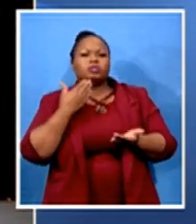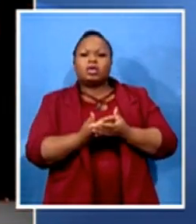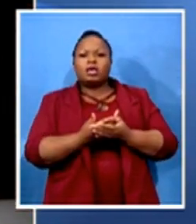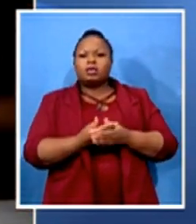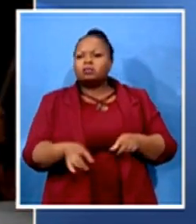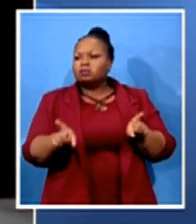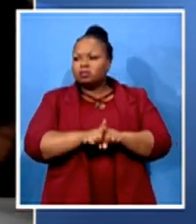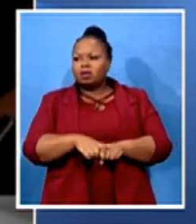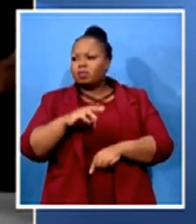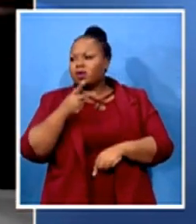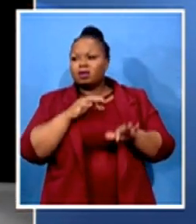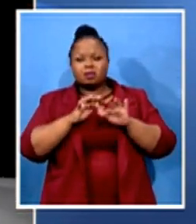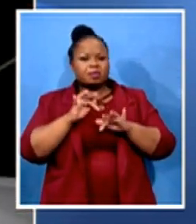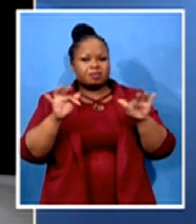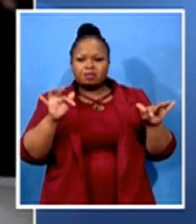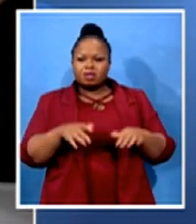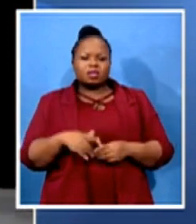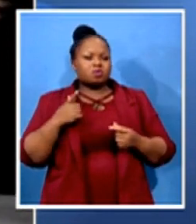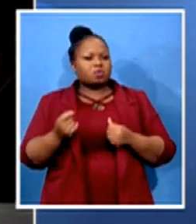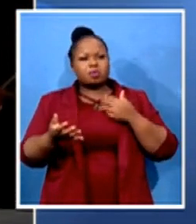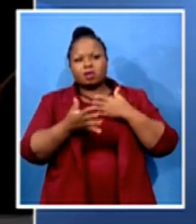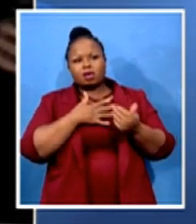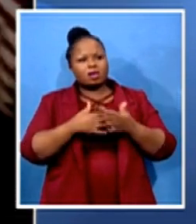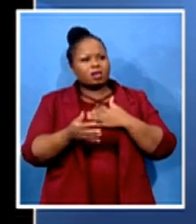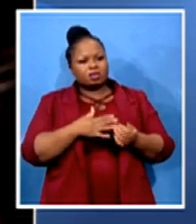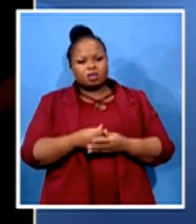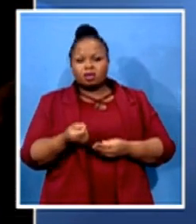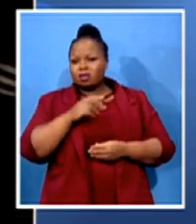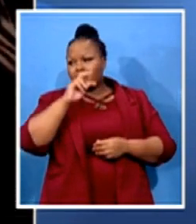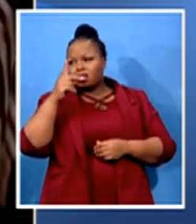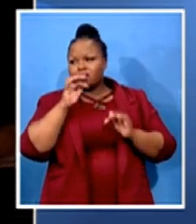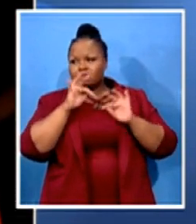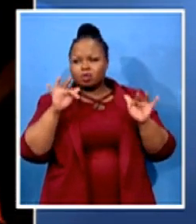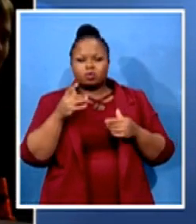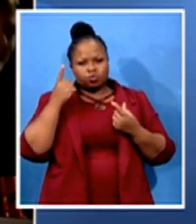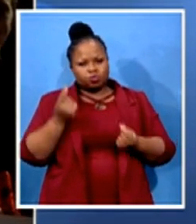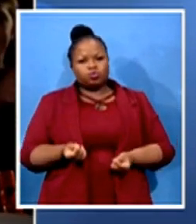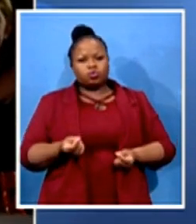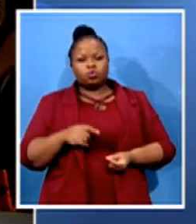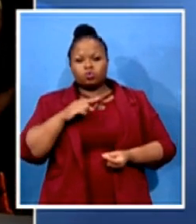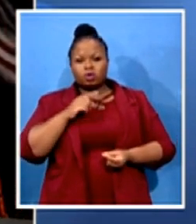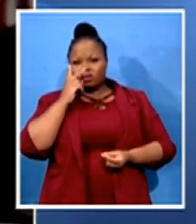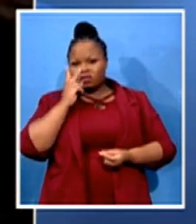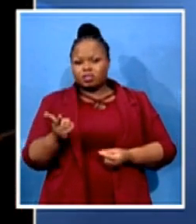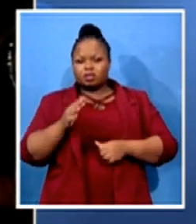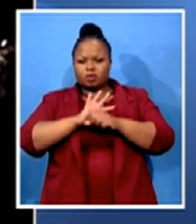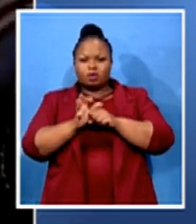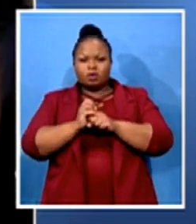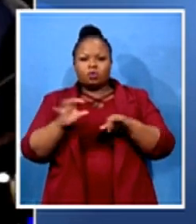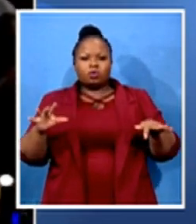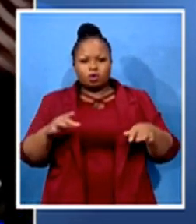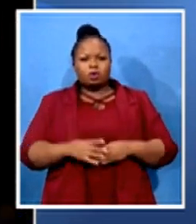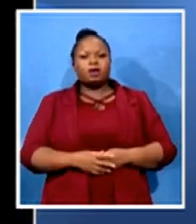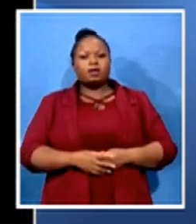whatever is being done currently by name. You look at the COVID-19 right now. Countries that have done